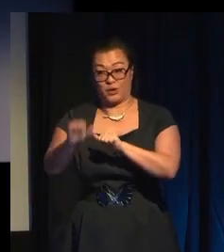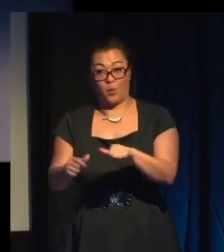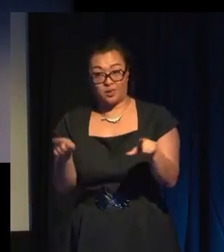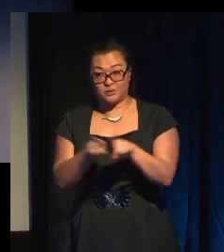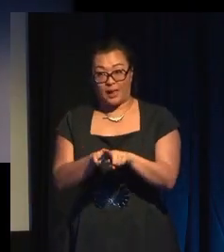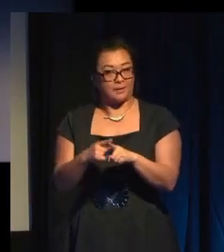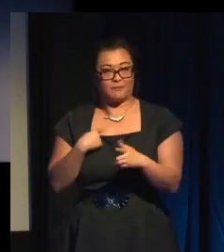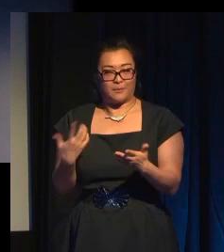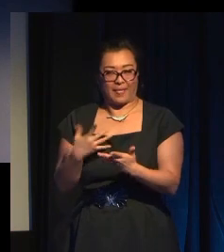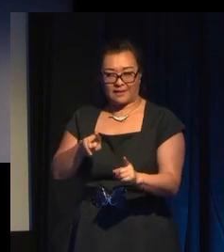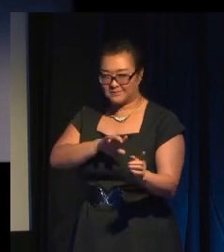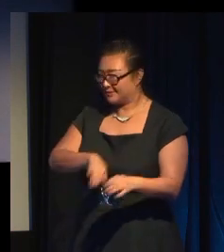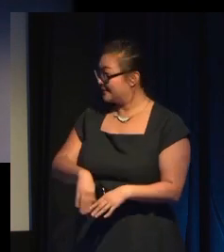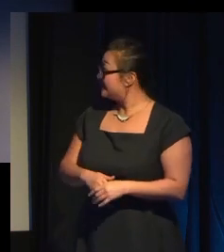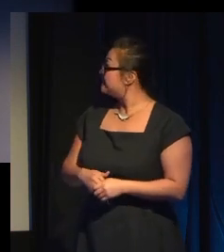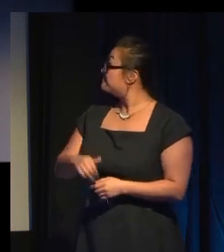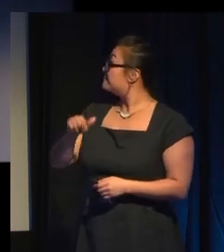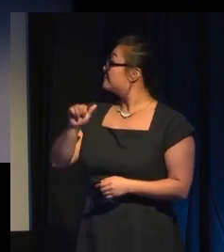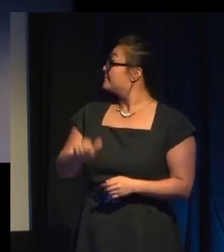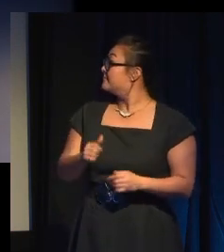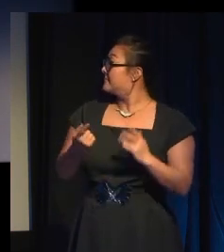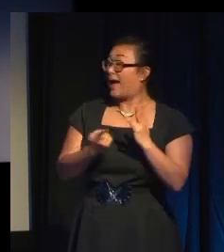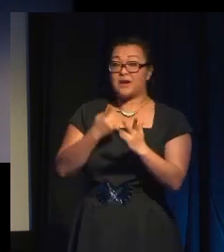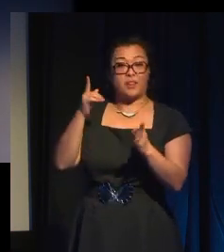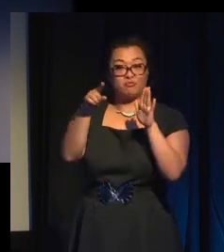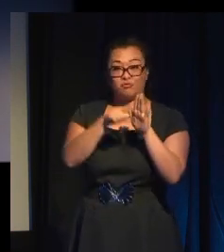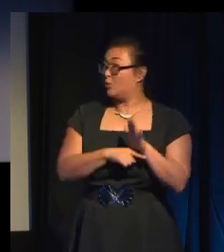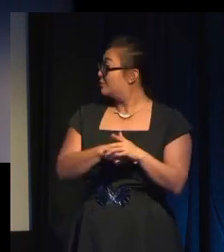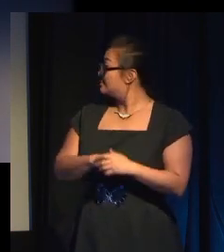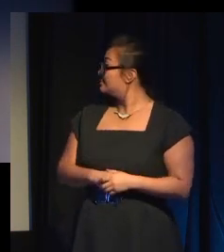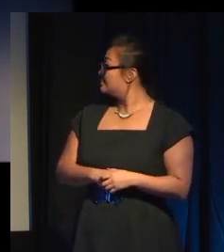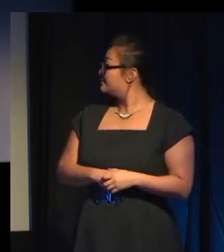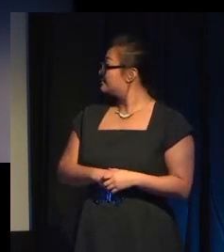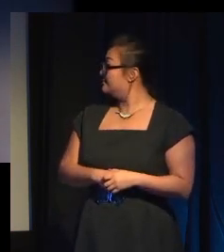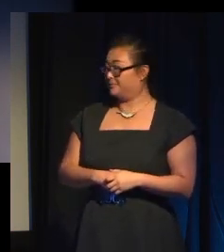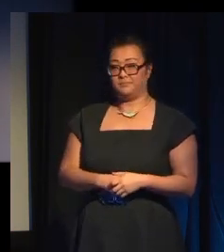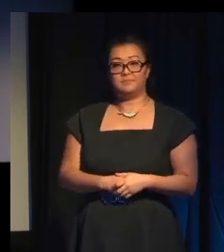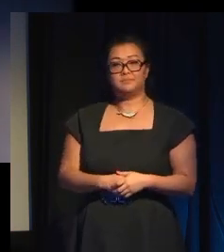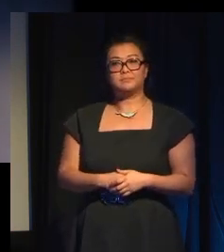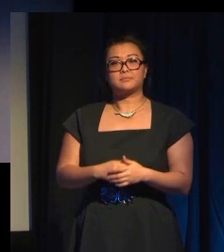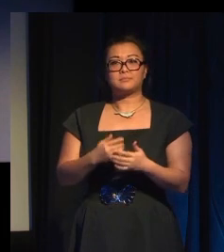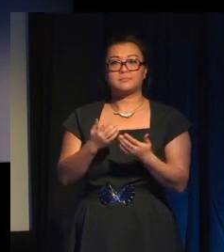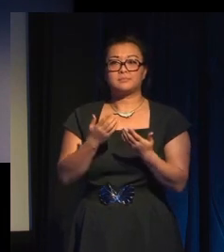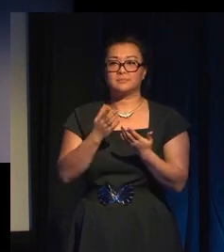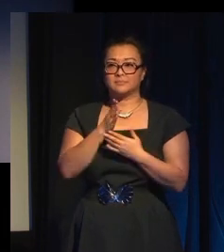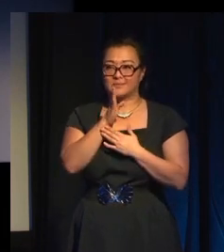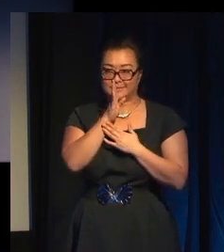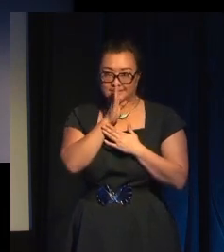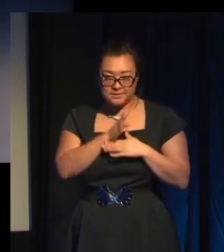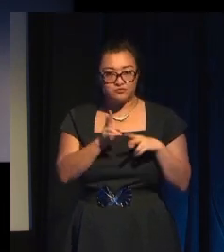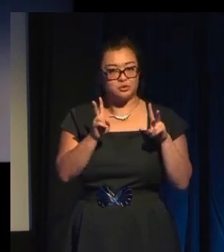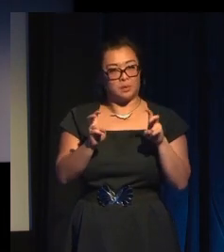Okay. Another one. Introduce serious topics and themes into your game. And bonus points if they are painful